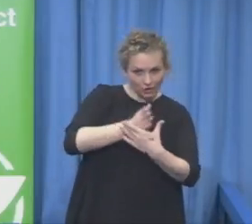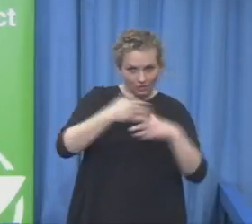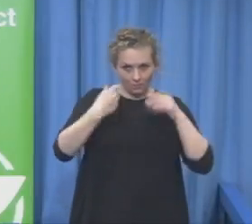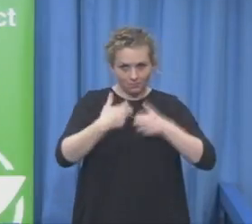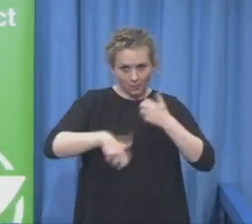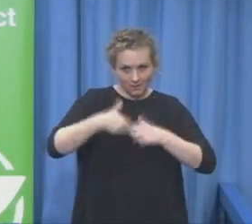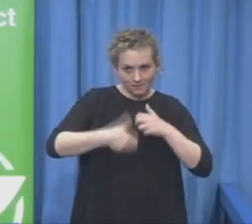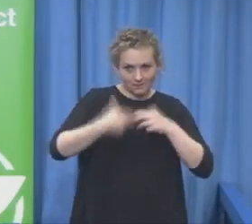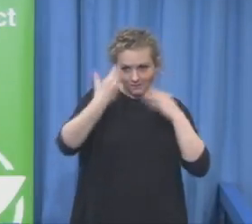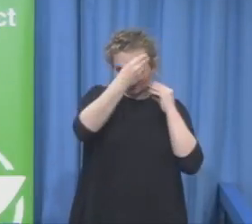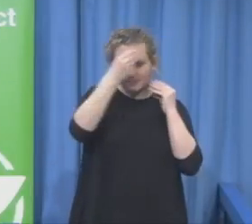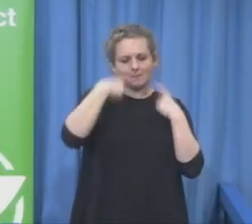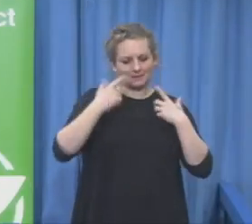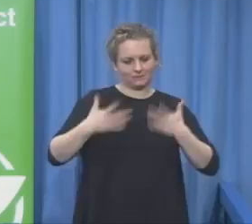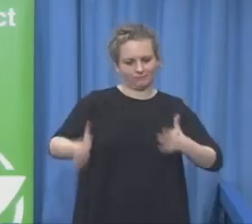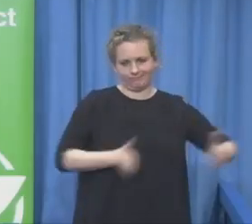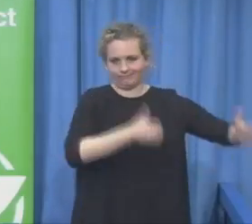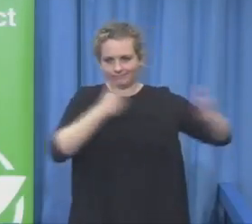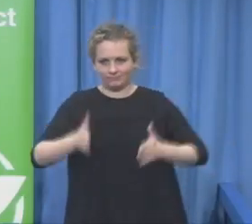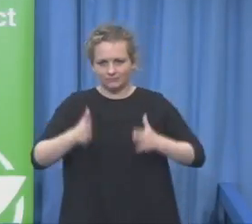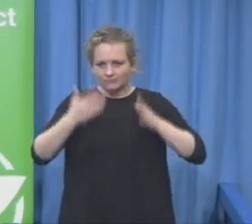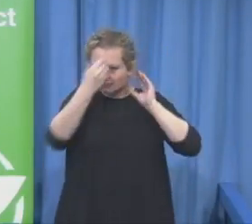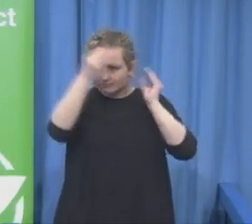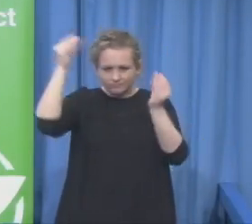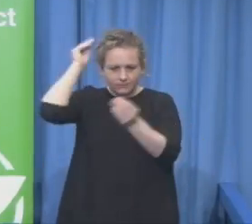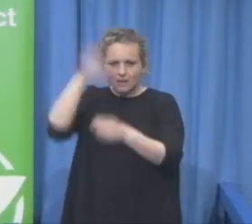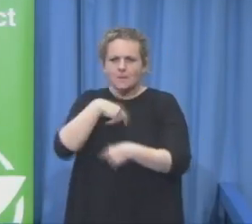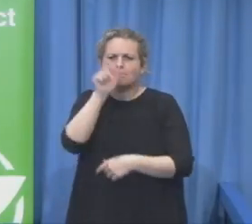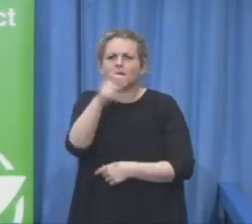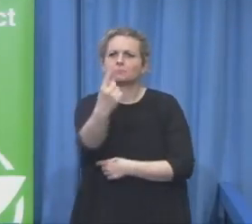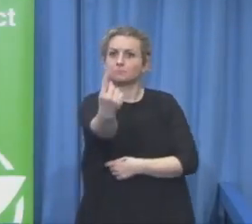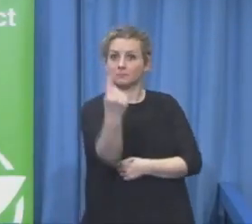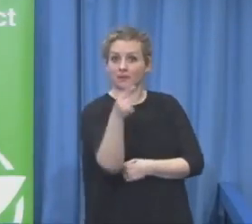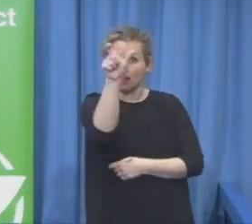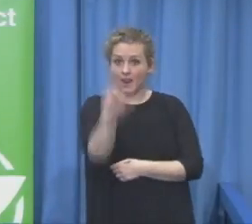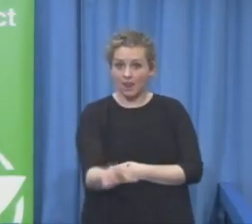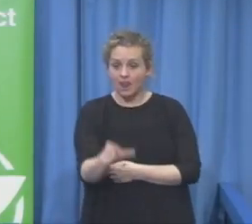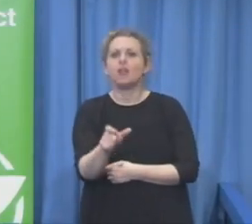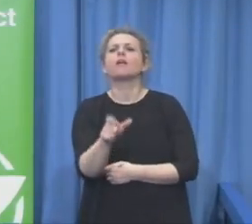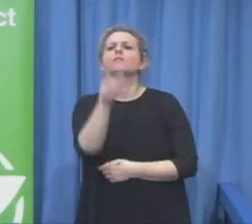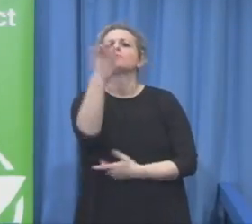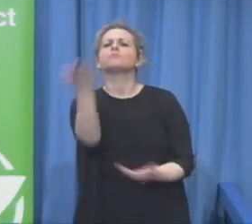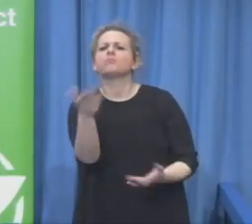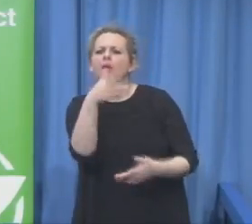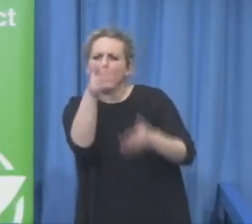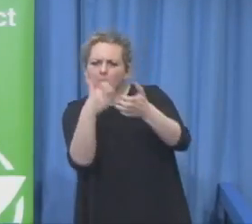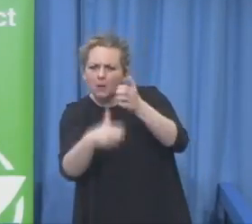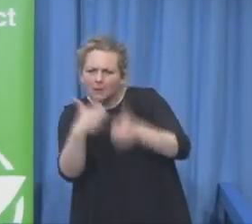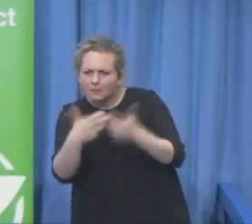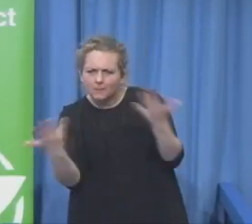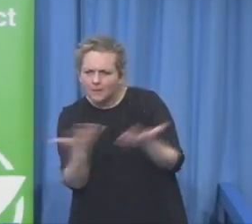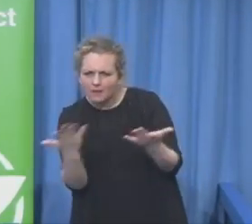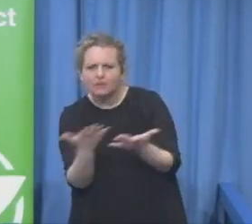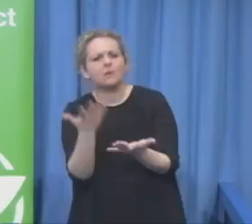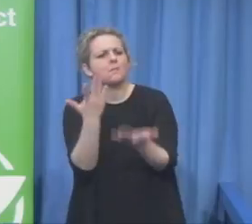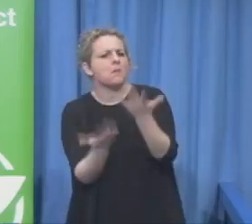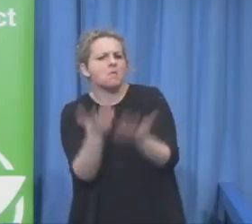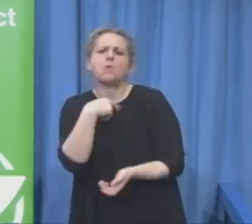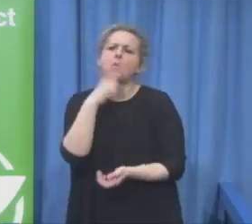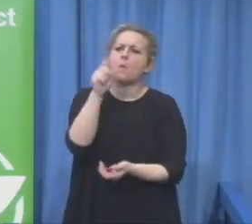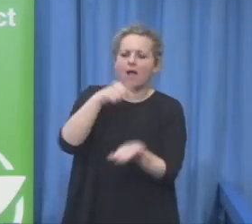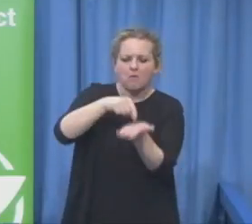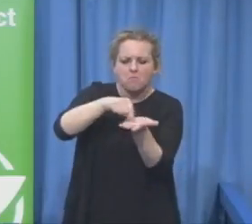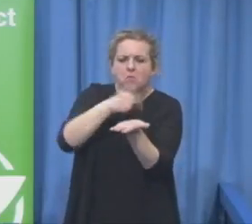occupational therapy, but they are doing productive work, industrial work in there. And they will get no wage,